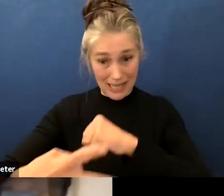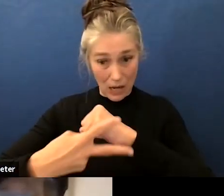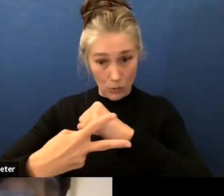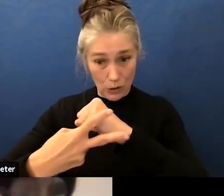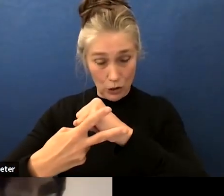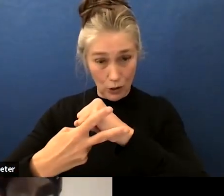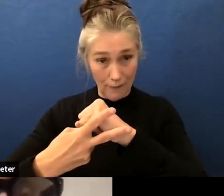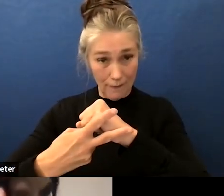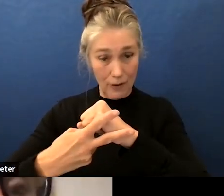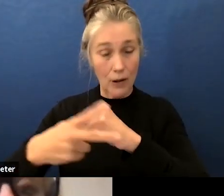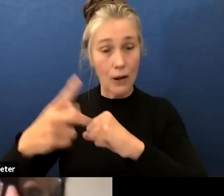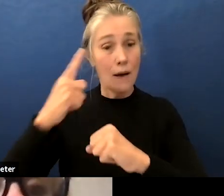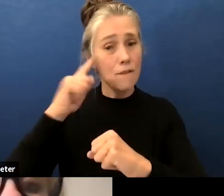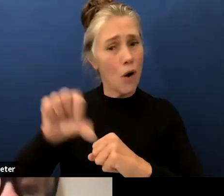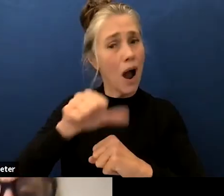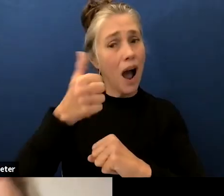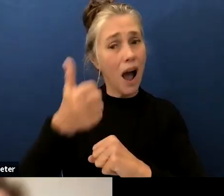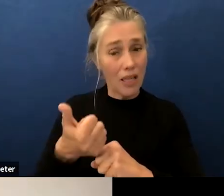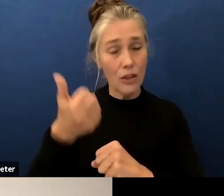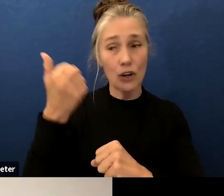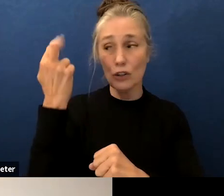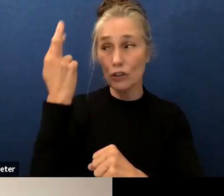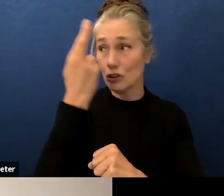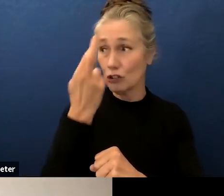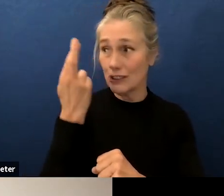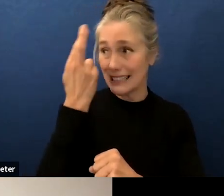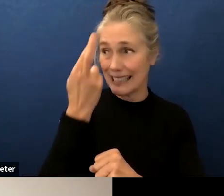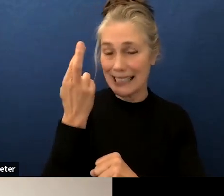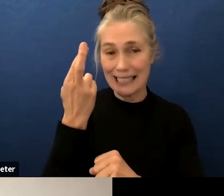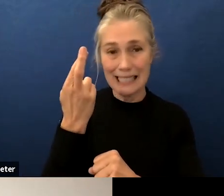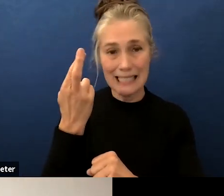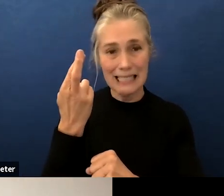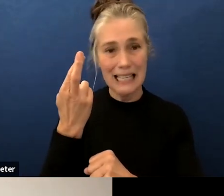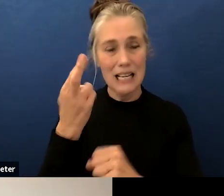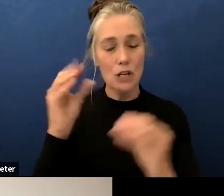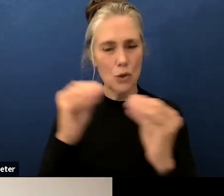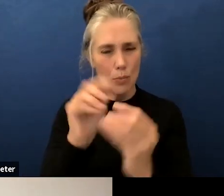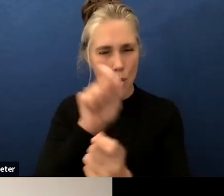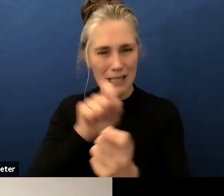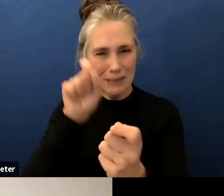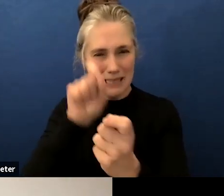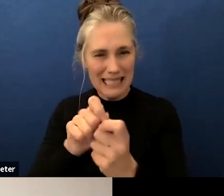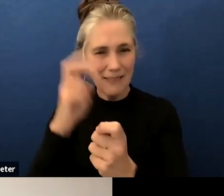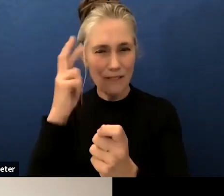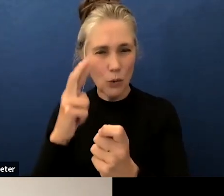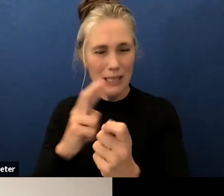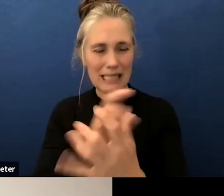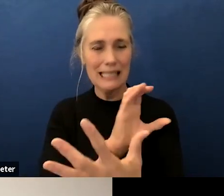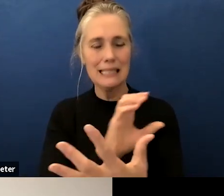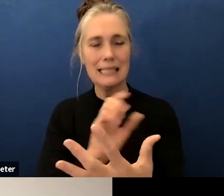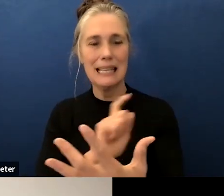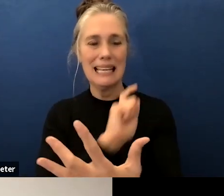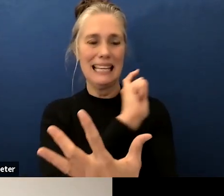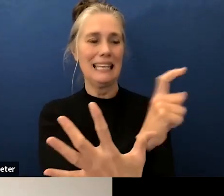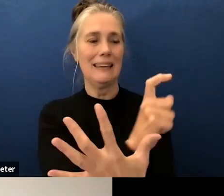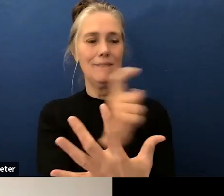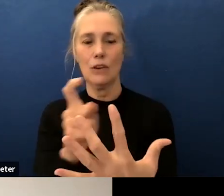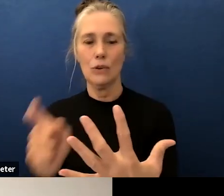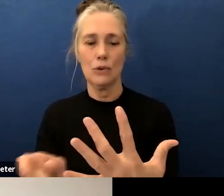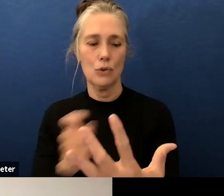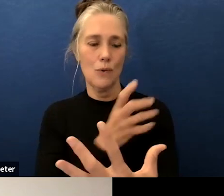can use it towards other purposes so later on maybe you and miss hernandez can bring up an update on that